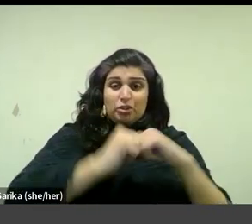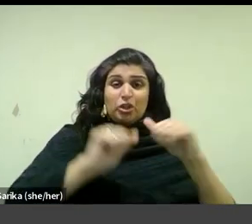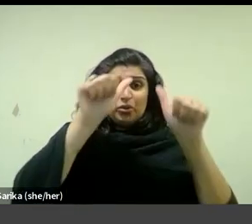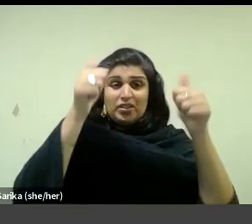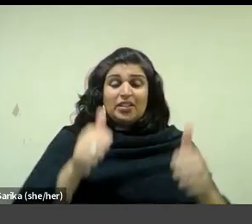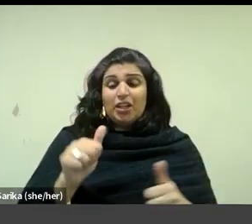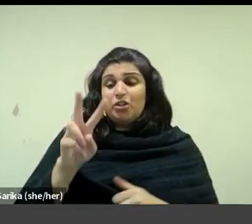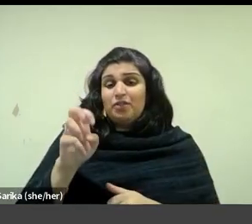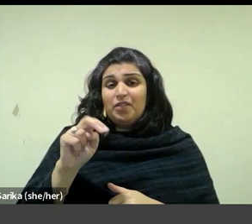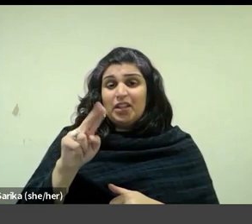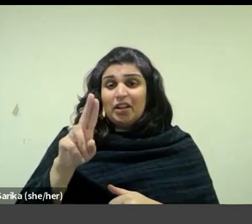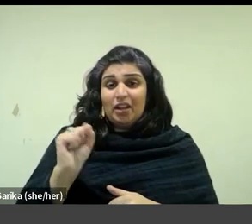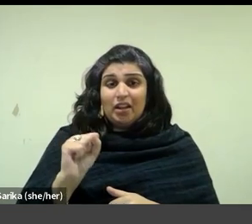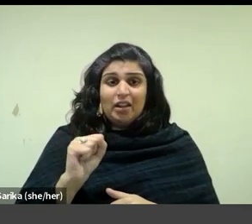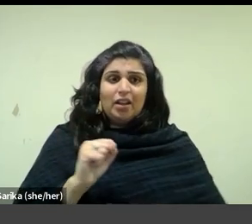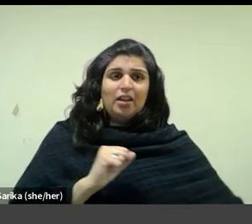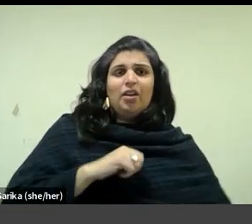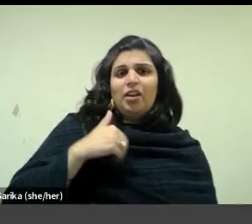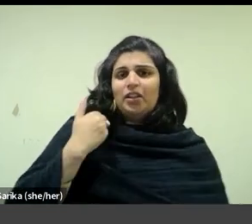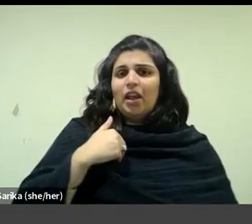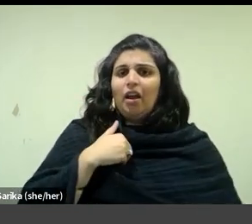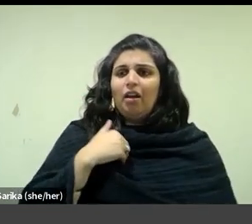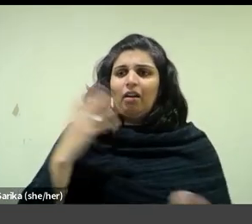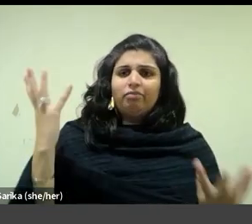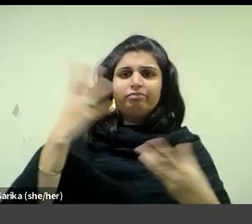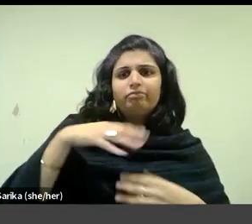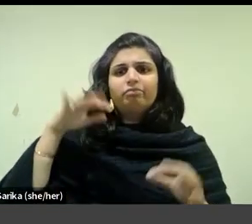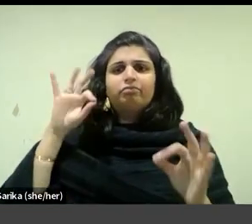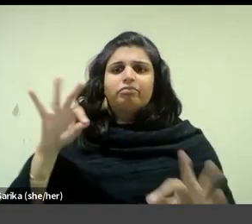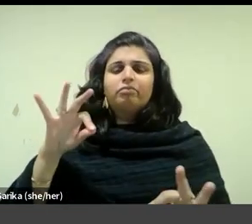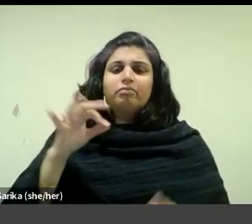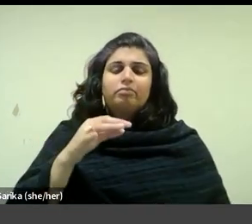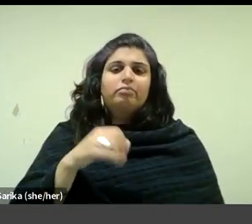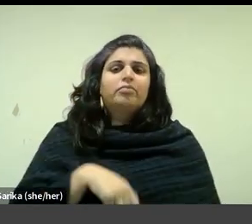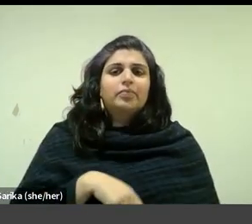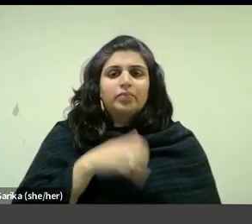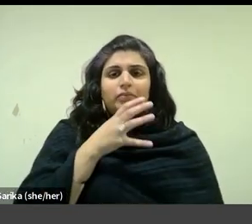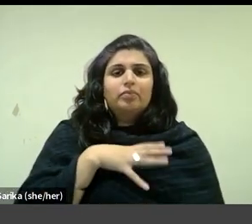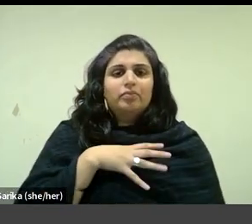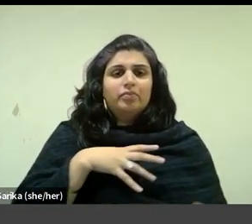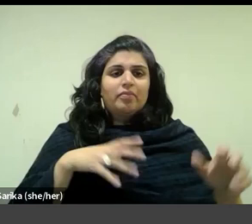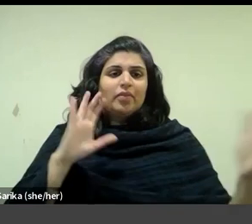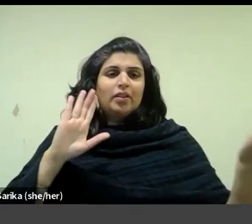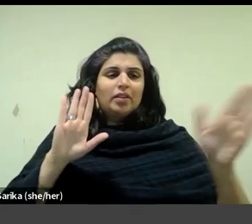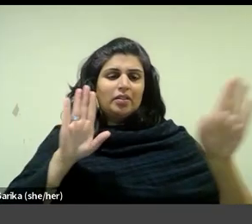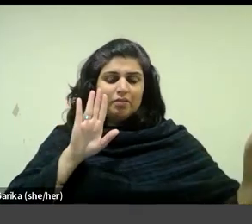but stoically domesticated femininity, itself made the object of the statue's contemplation.